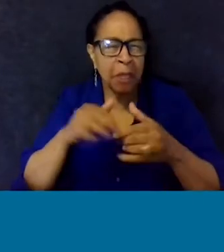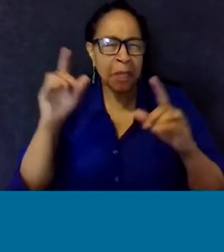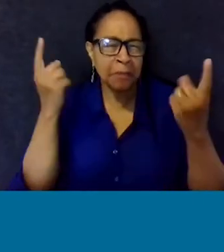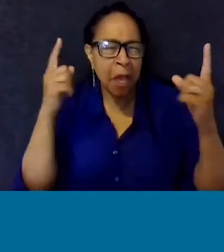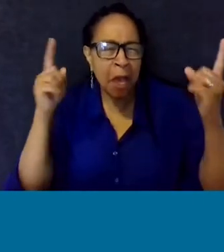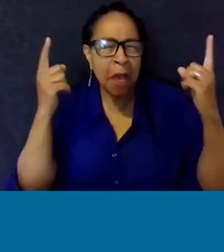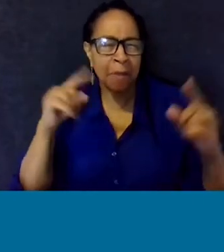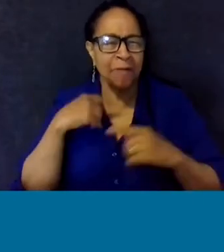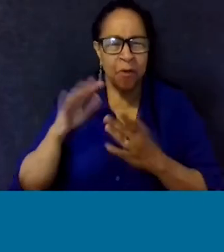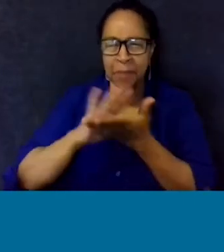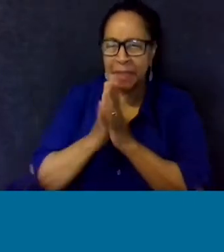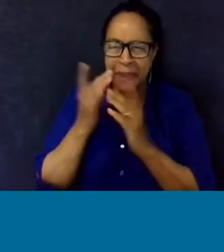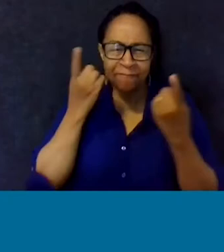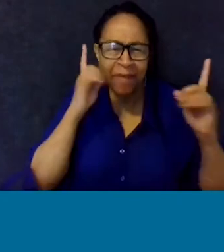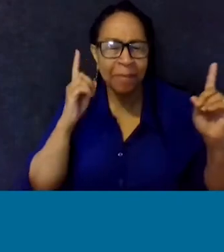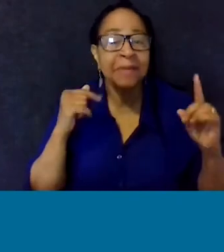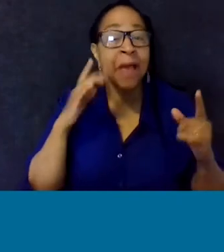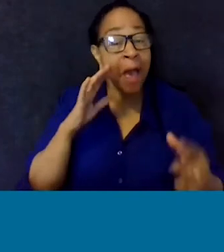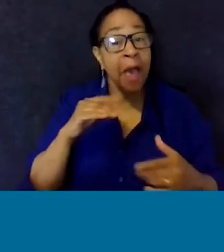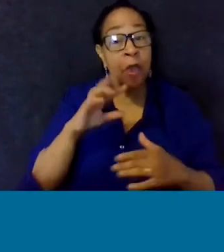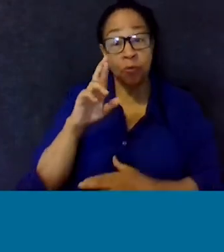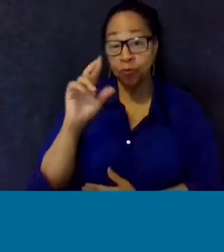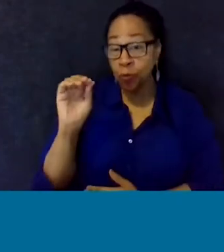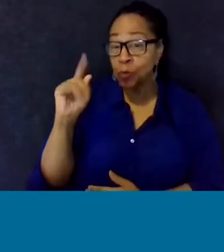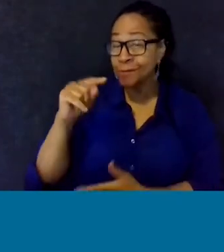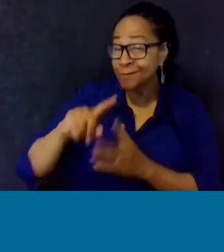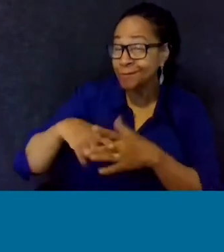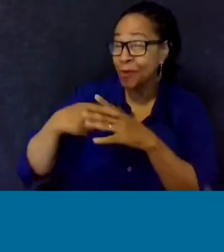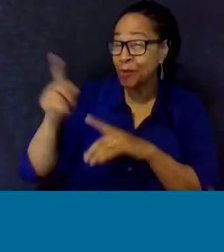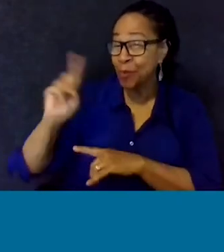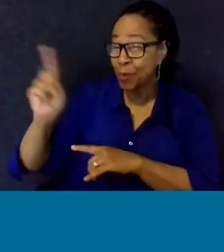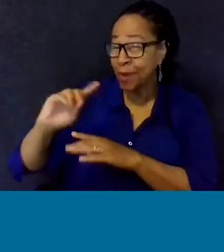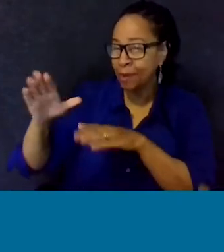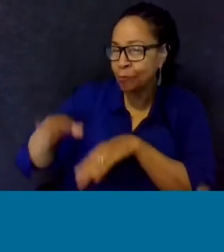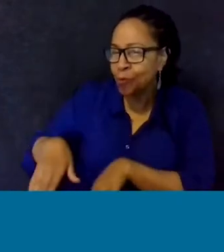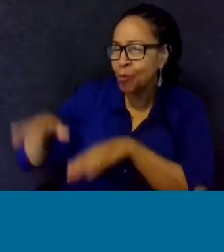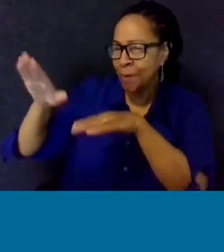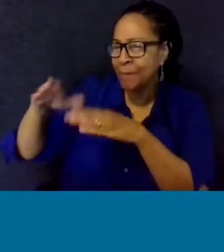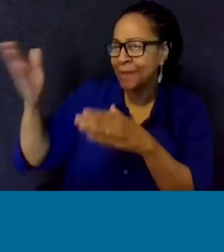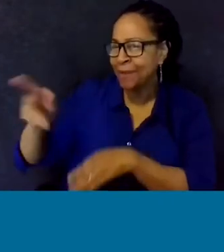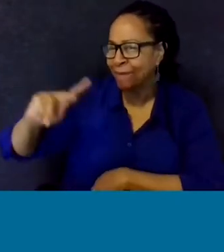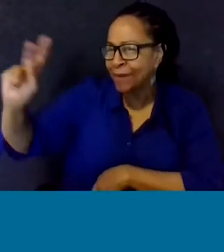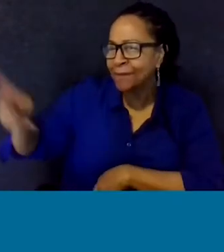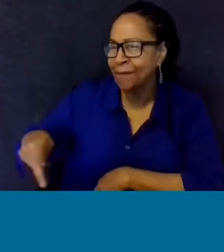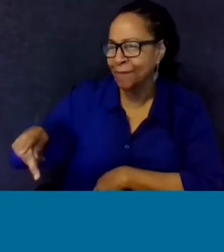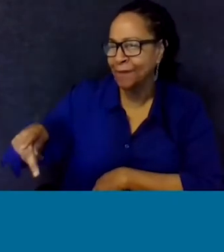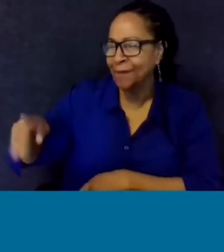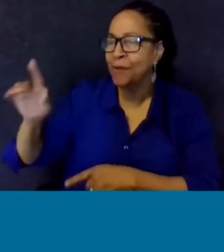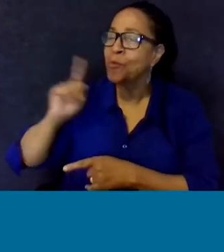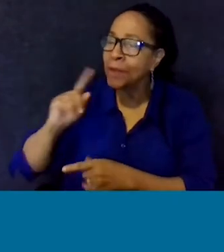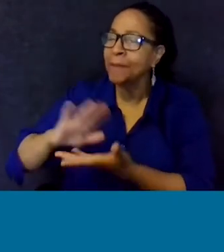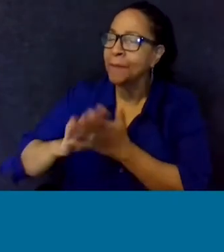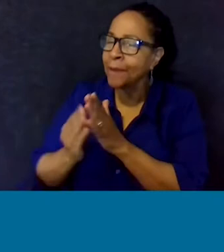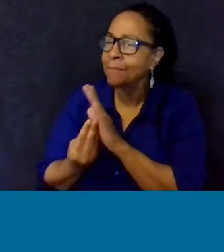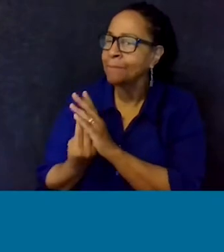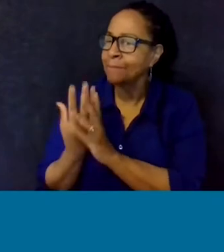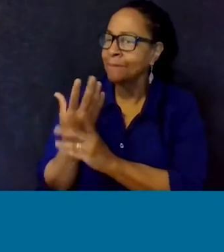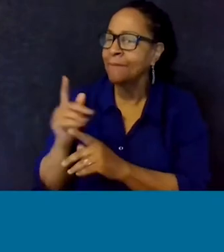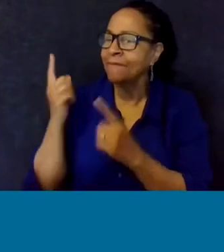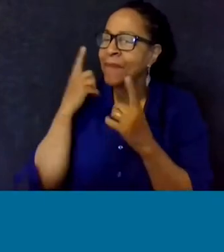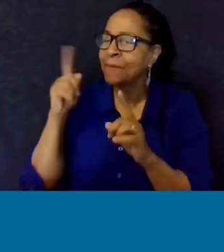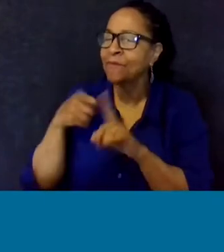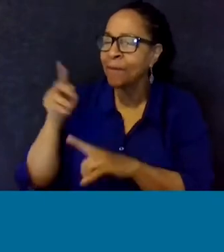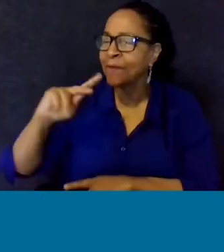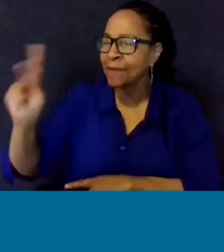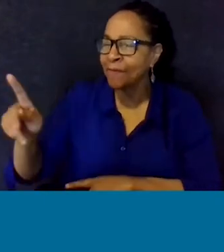before I had a career at all, I began, The Roots began, as products of the school district of Philadelphia. And I just want to